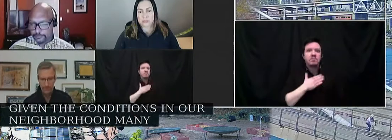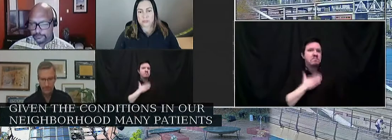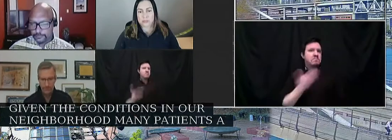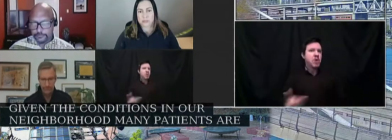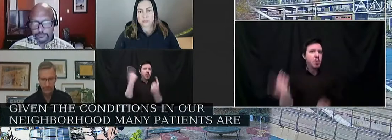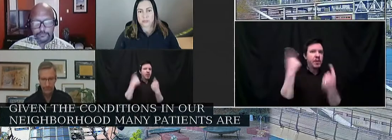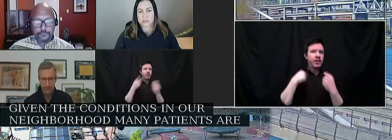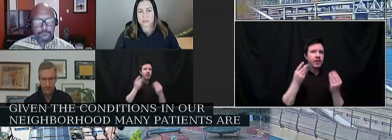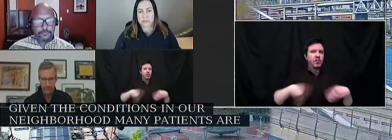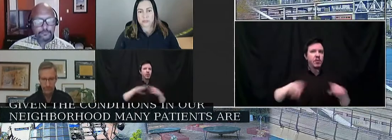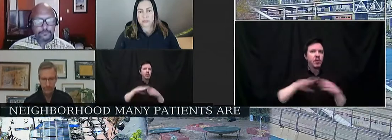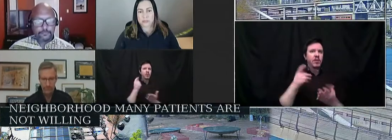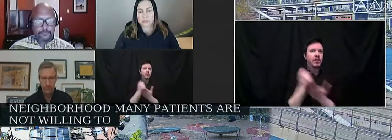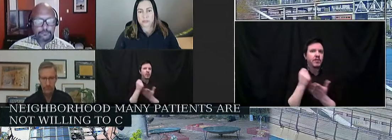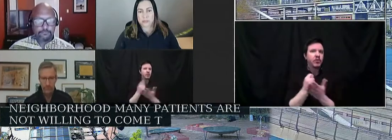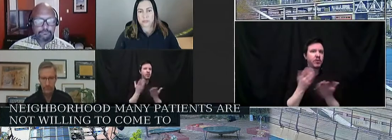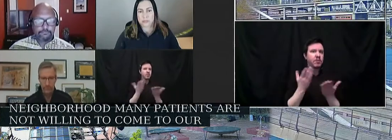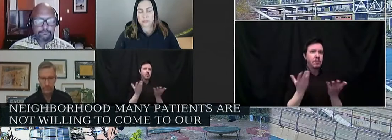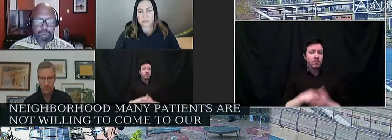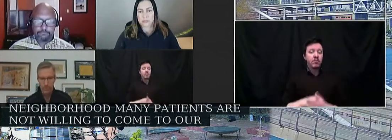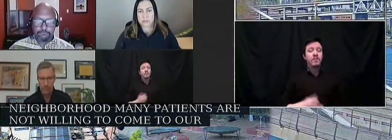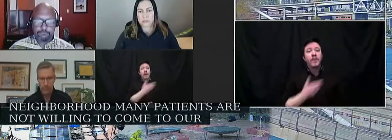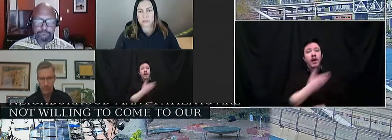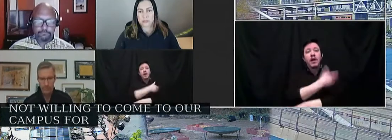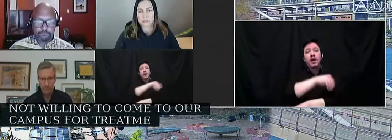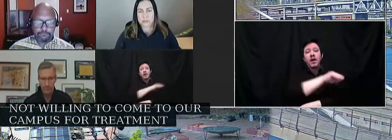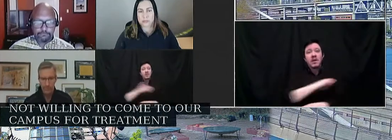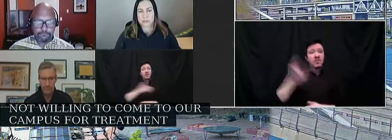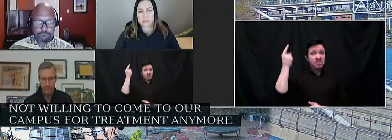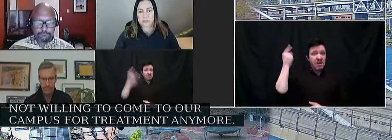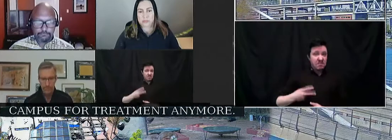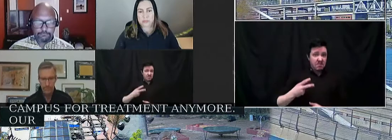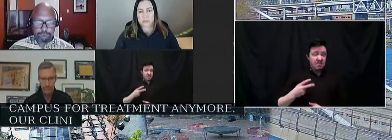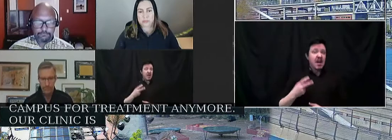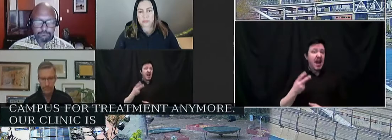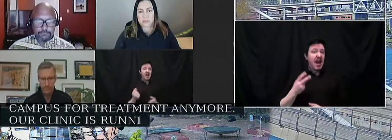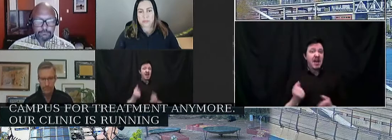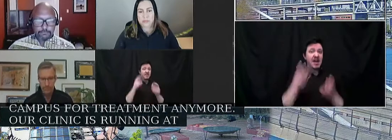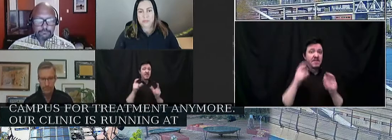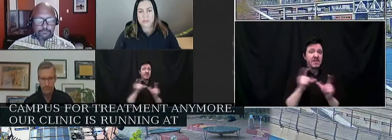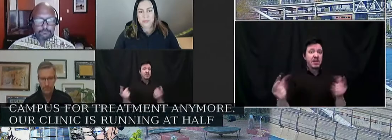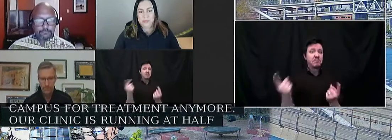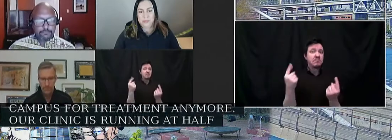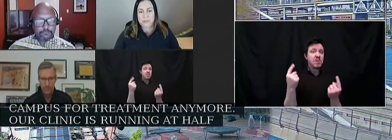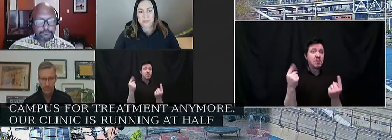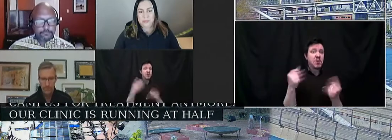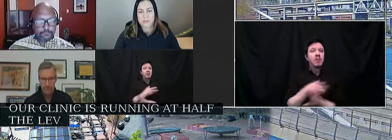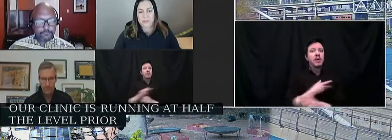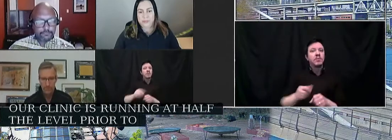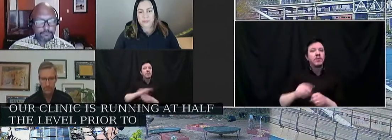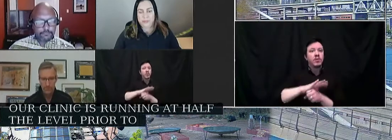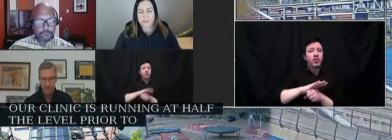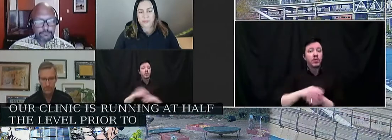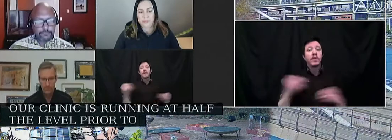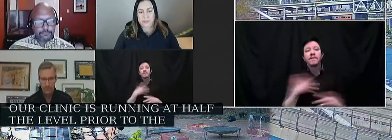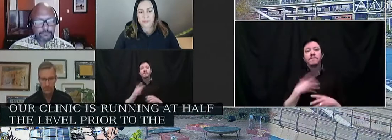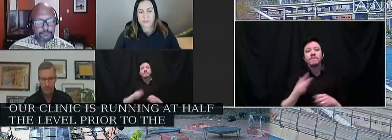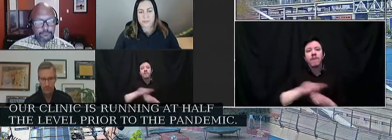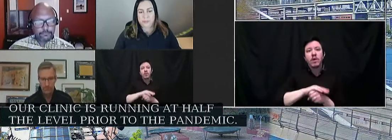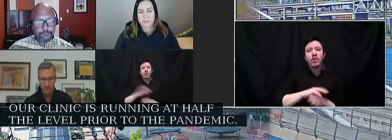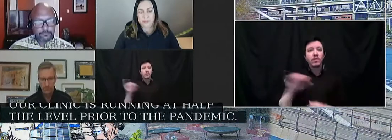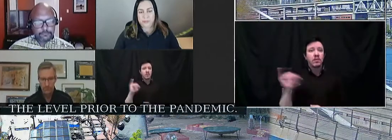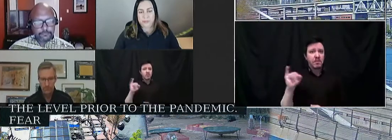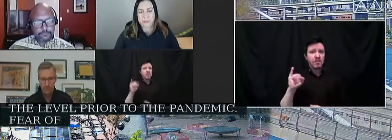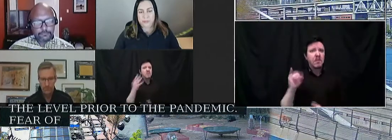for treatment anymore. Our clinic is running at about half the level it has prior to the pandemic. Fear of the coronavirus infection is a